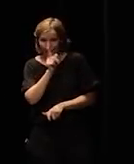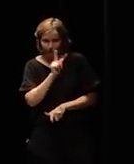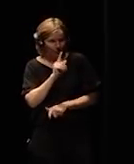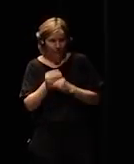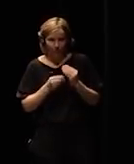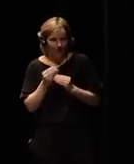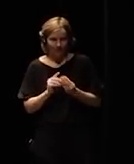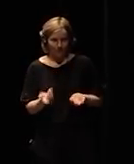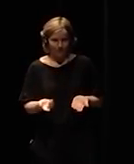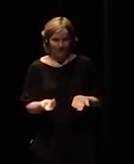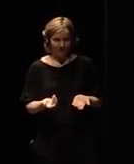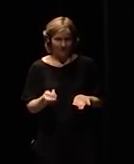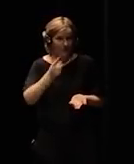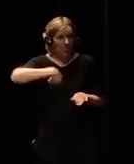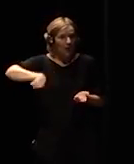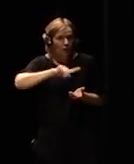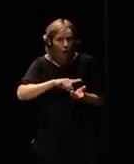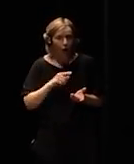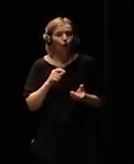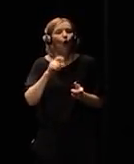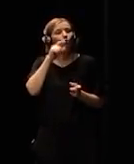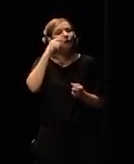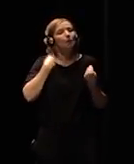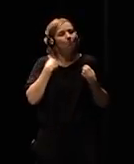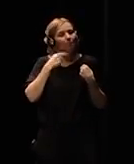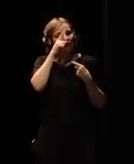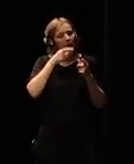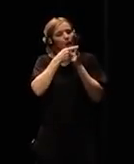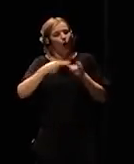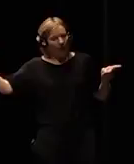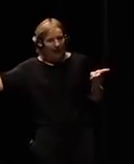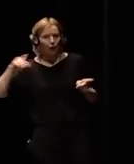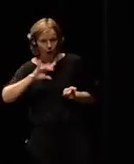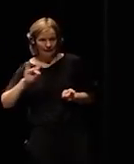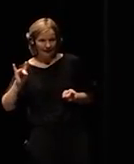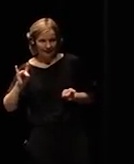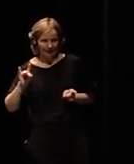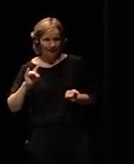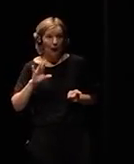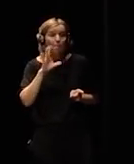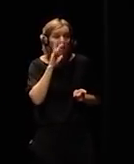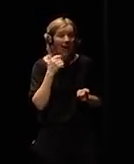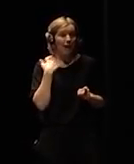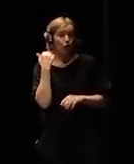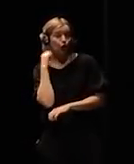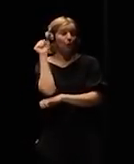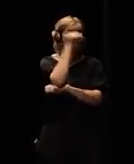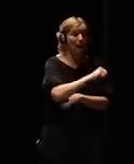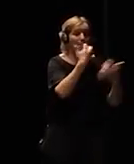living longer that's true but we're never going to beat the machines. If you have kids think about this